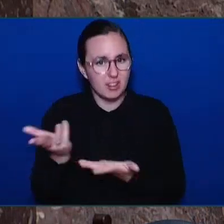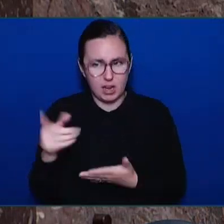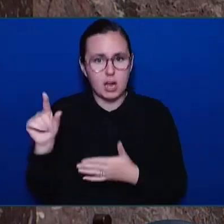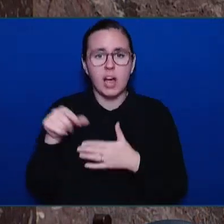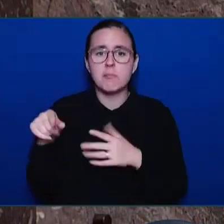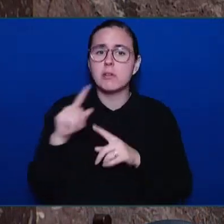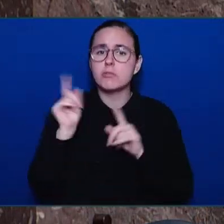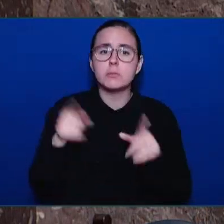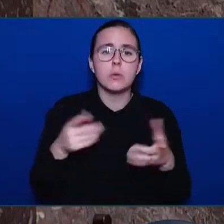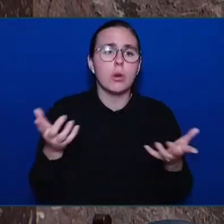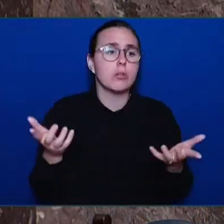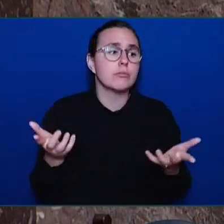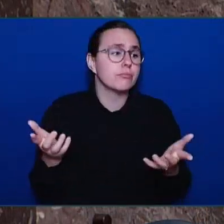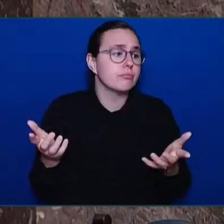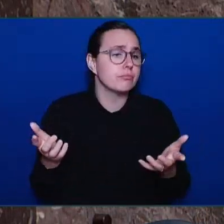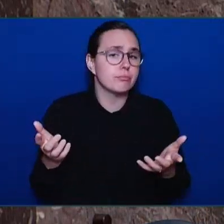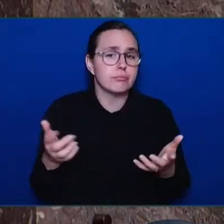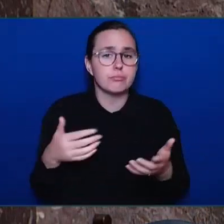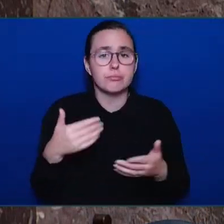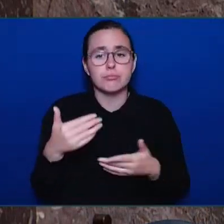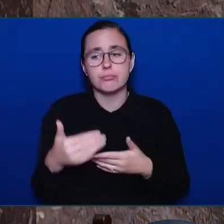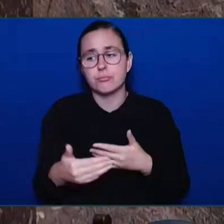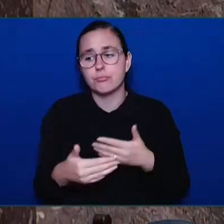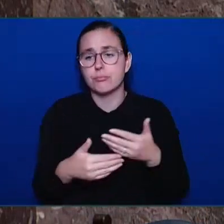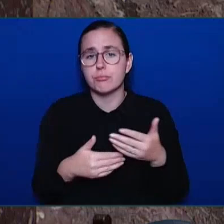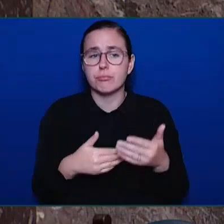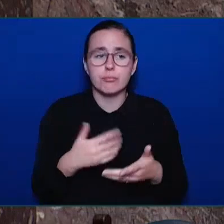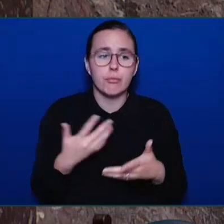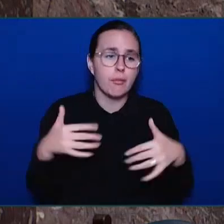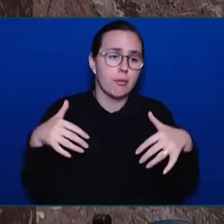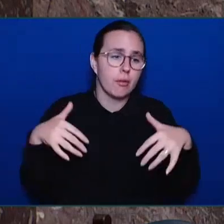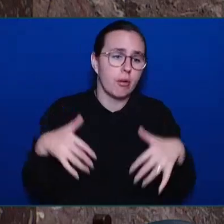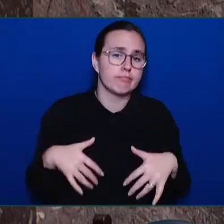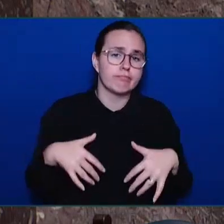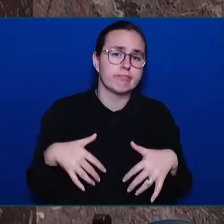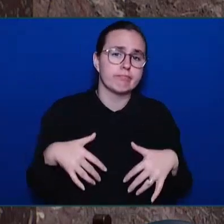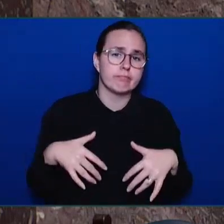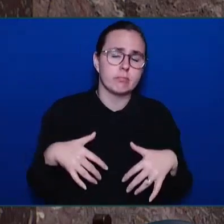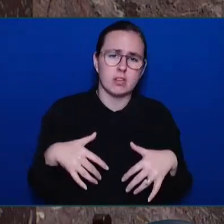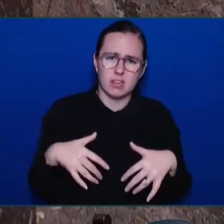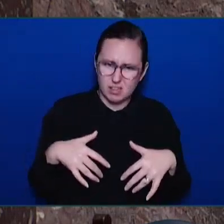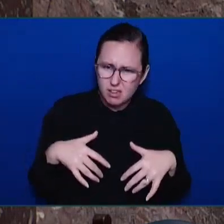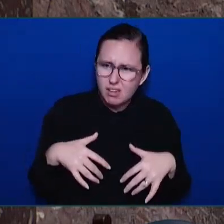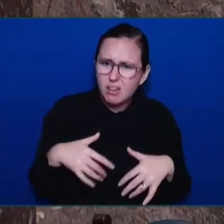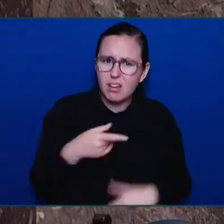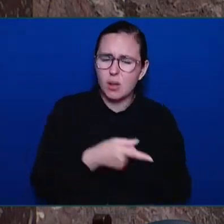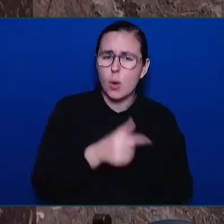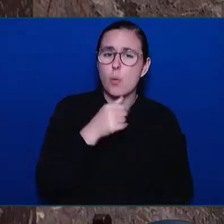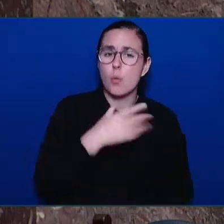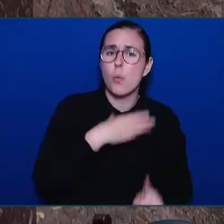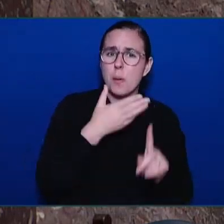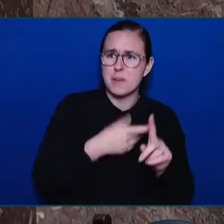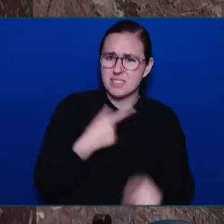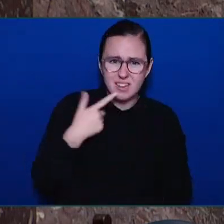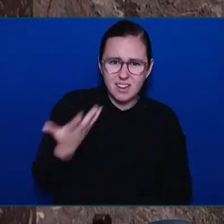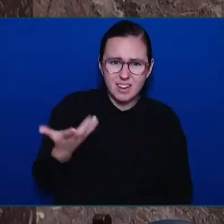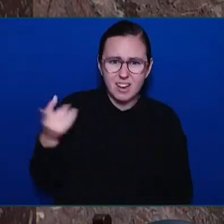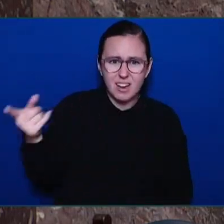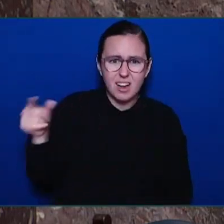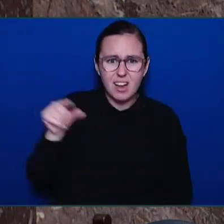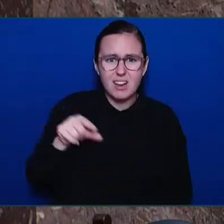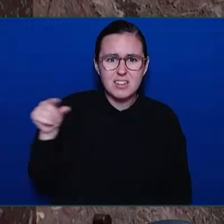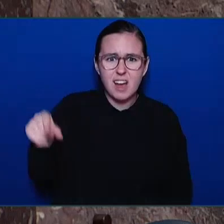It's a slap in the face that the NDP government is putting the brakes on forestry in this province. Their actions are coming at the expense of logging